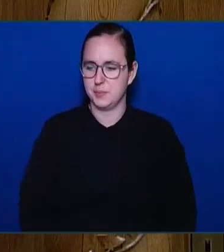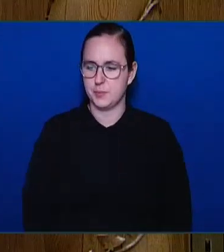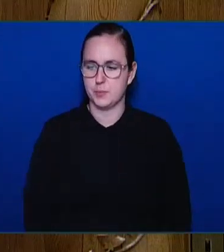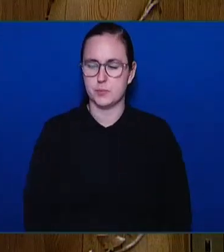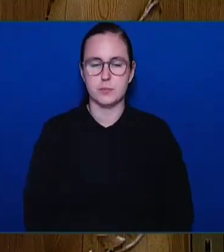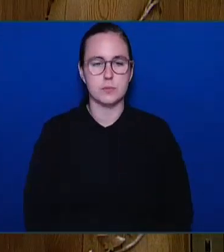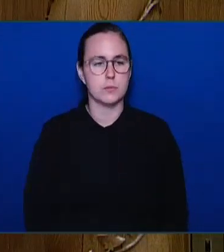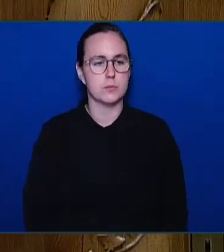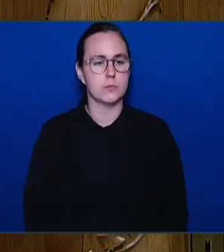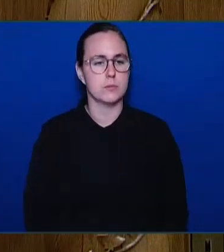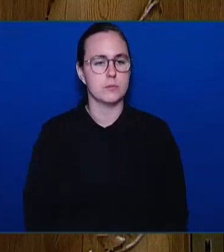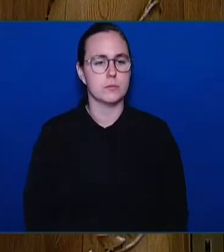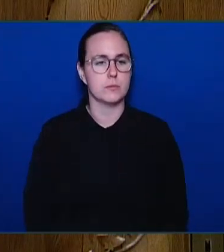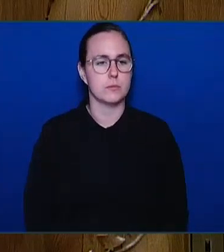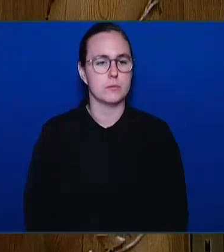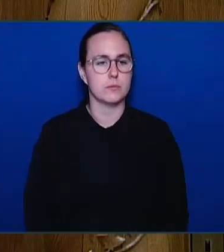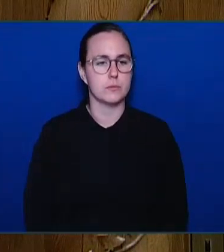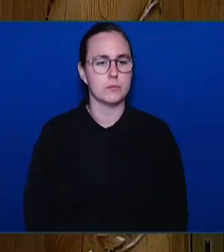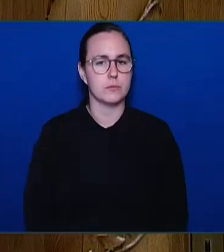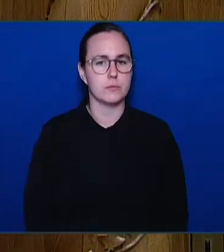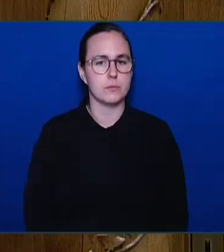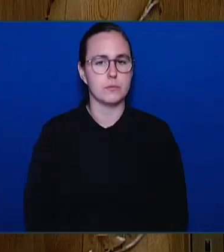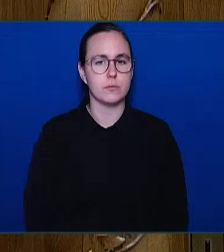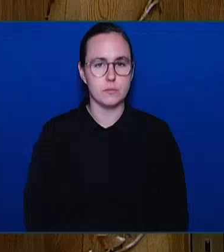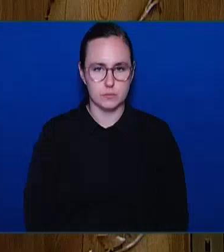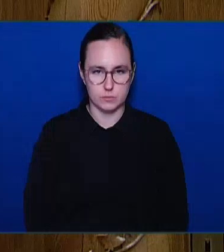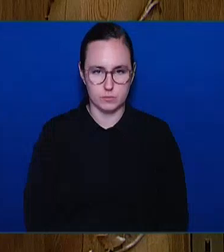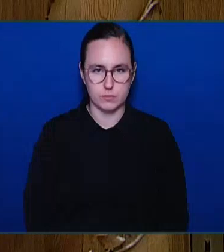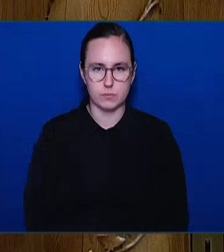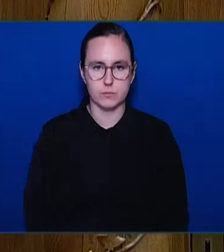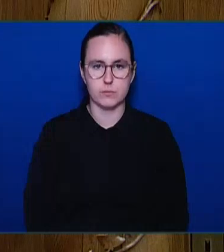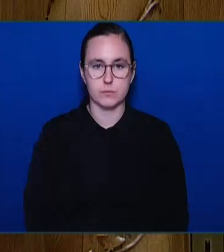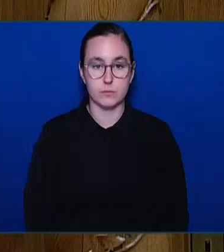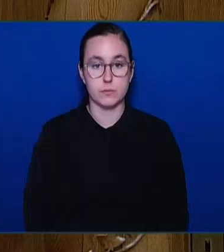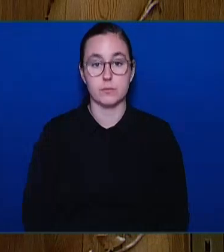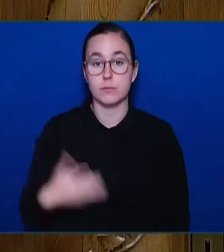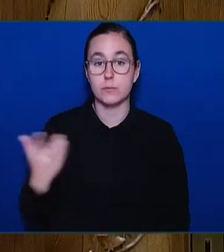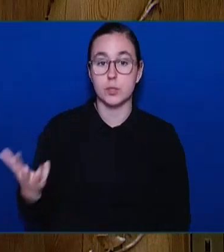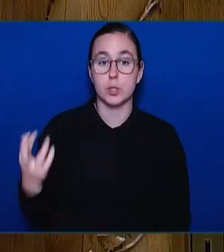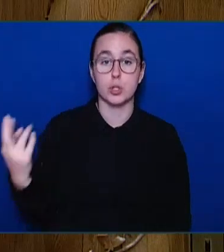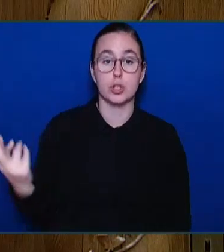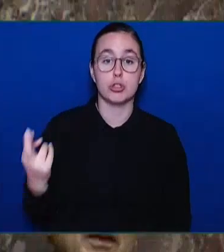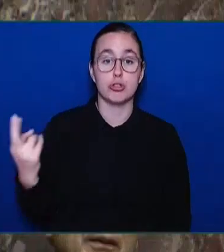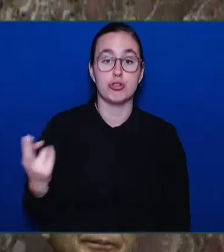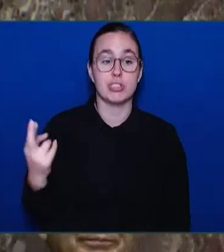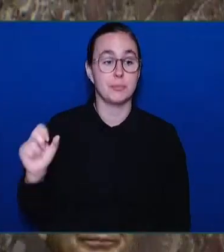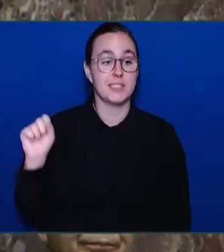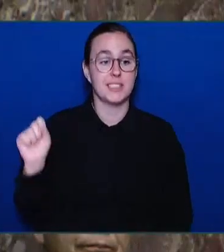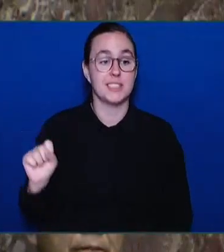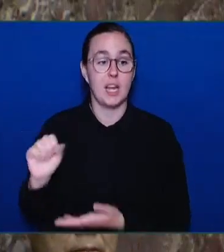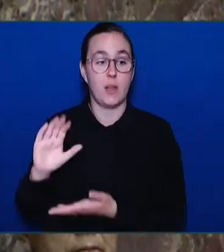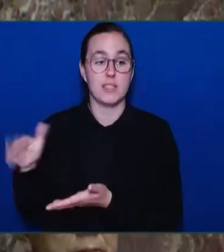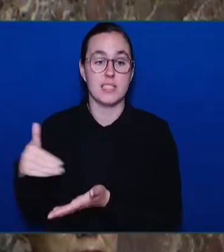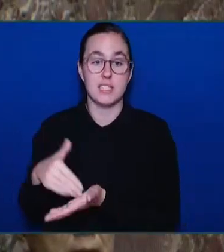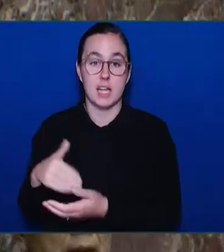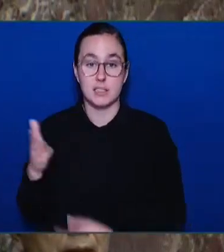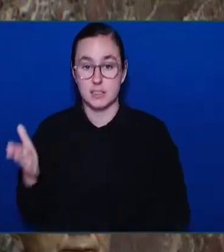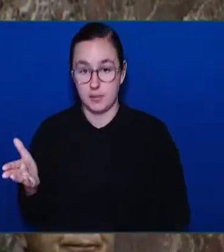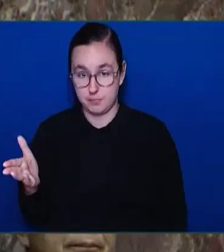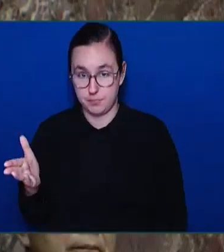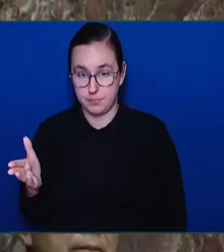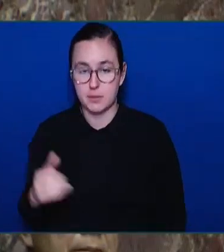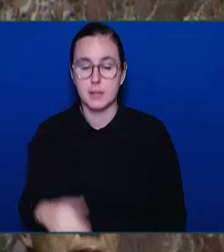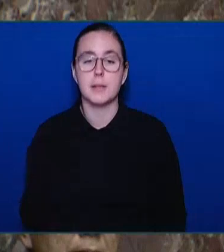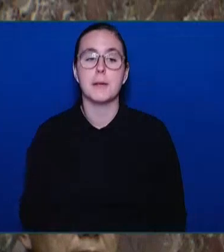Member for Richmond South Centre. Thank you, Honourable Speaker. Today, March 9th, 2023, is the World Kidney